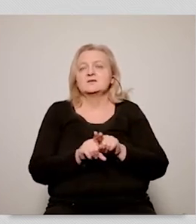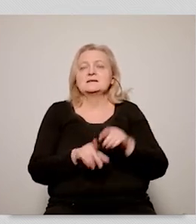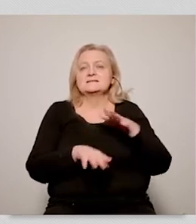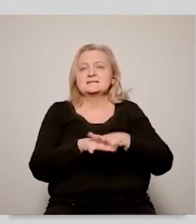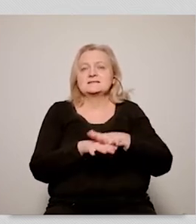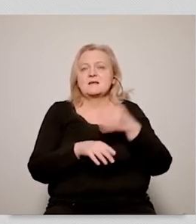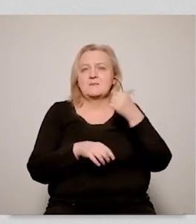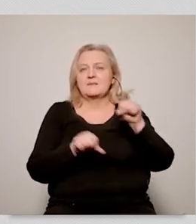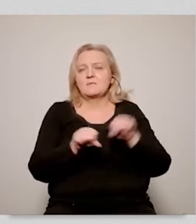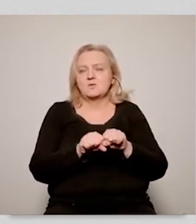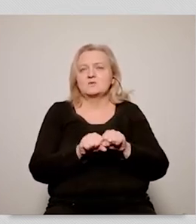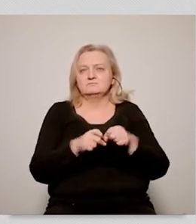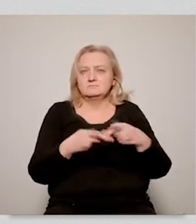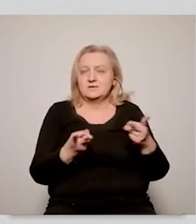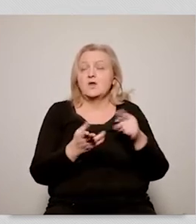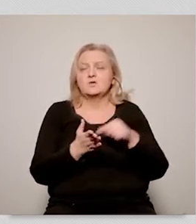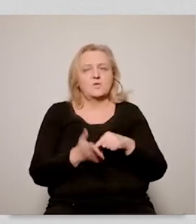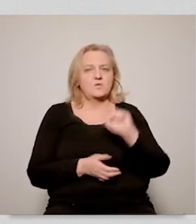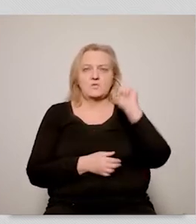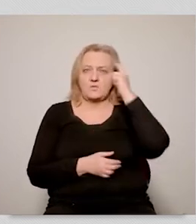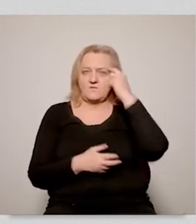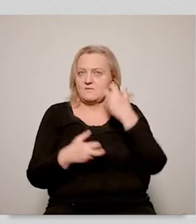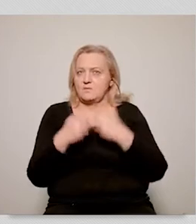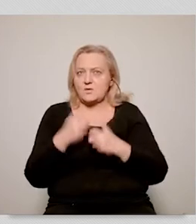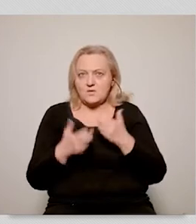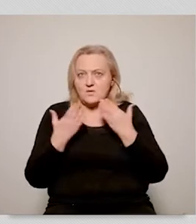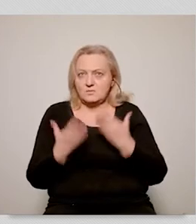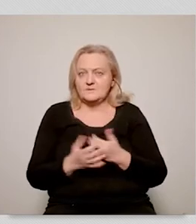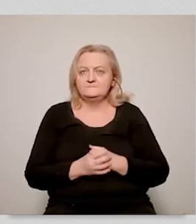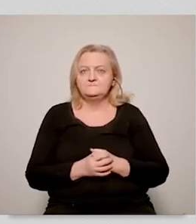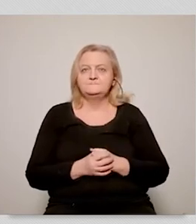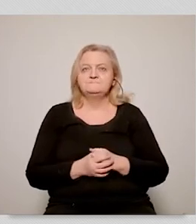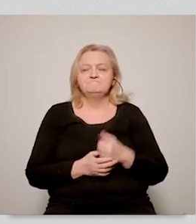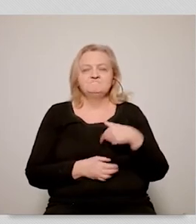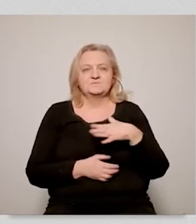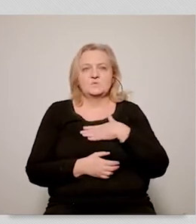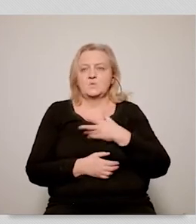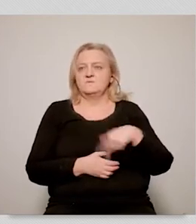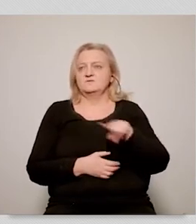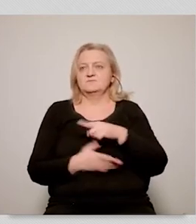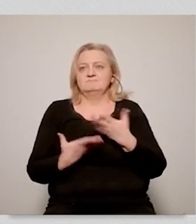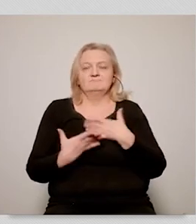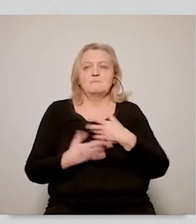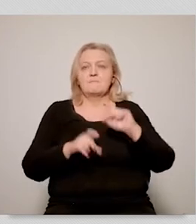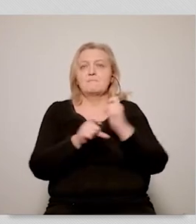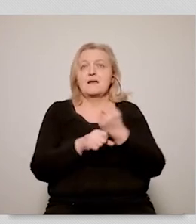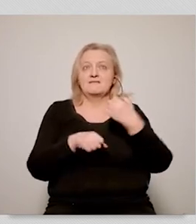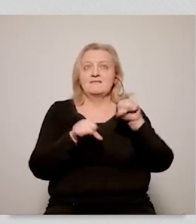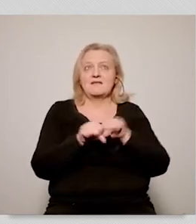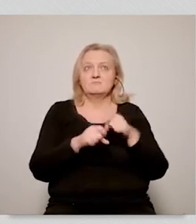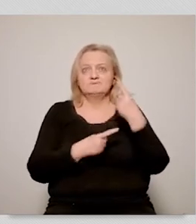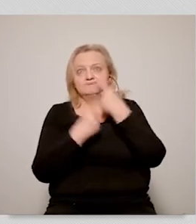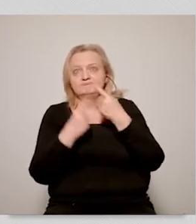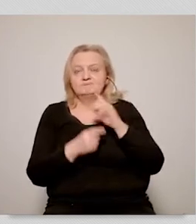democratic legitimacy of our institutions and how all these changes are going to